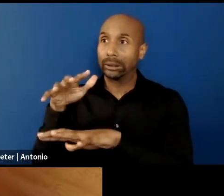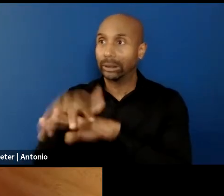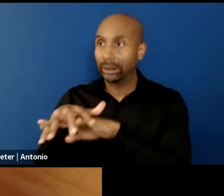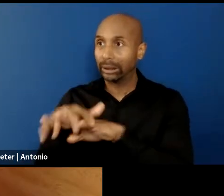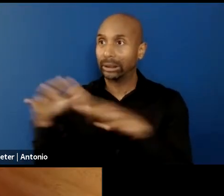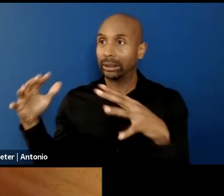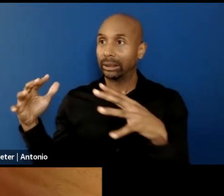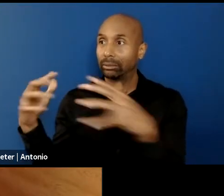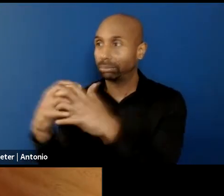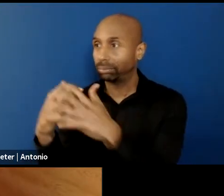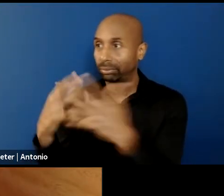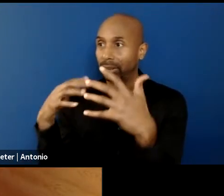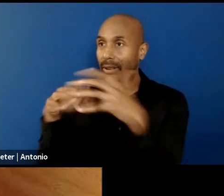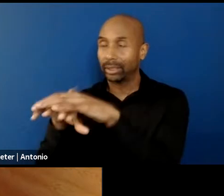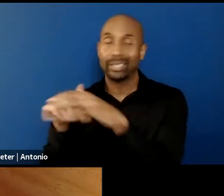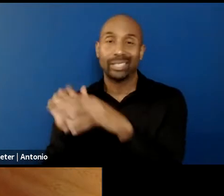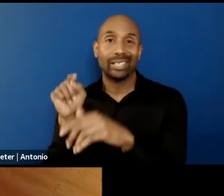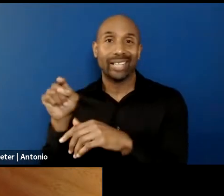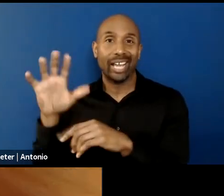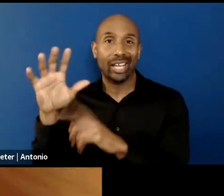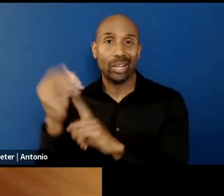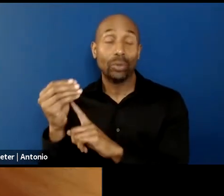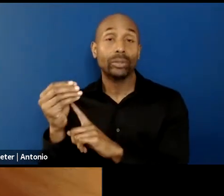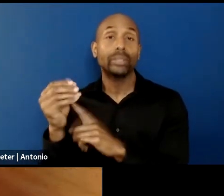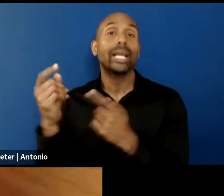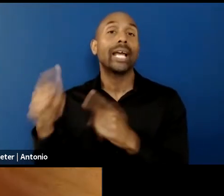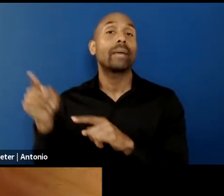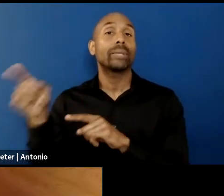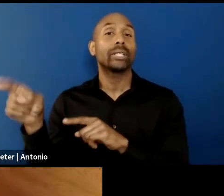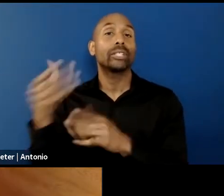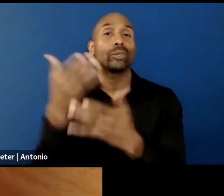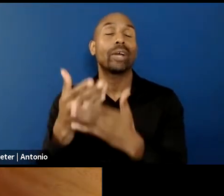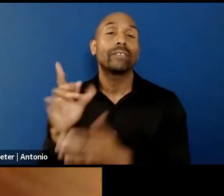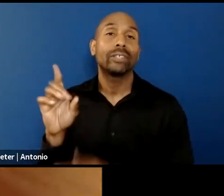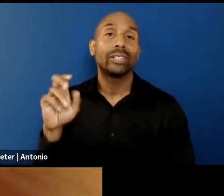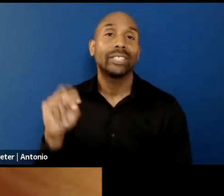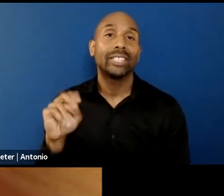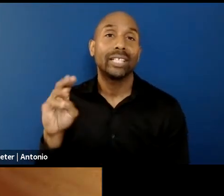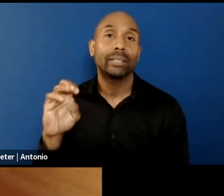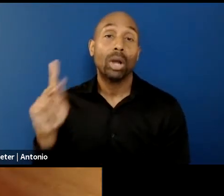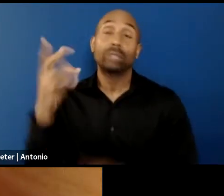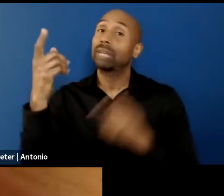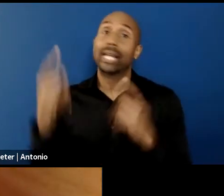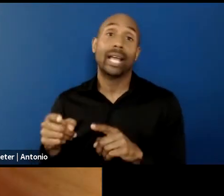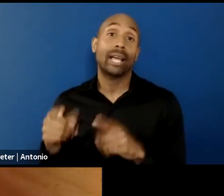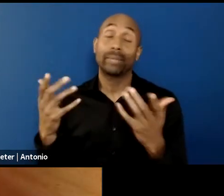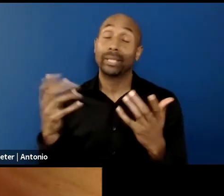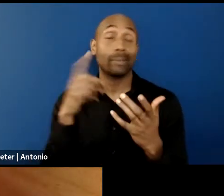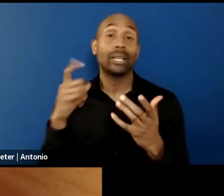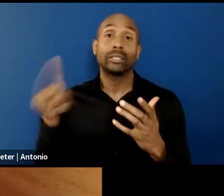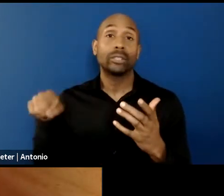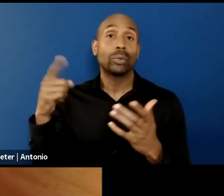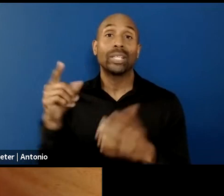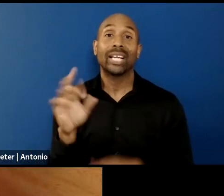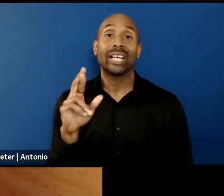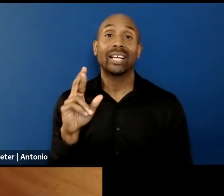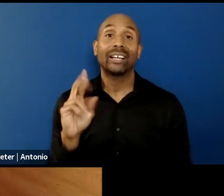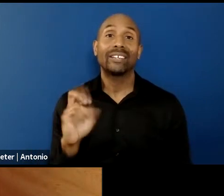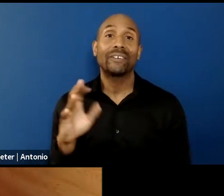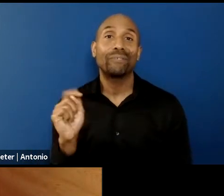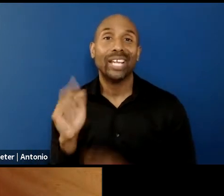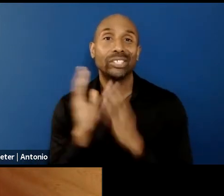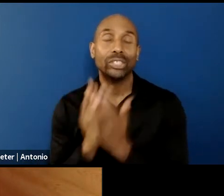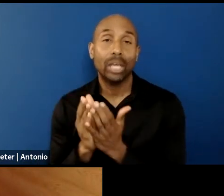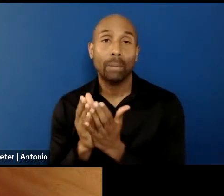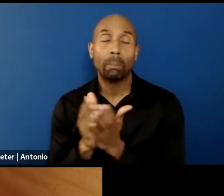coincidence because it was actually a freight ship that saves you from the